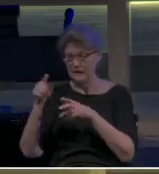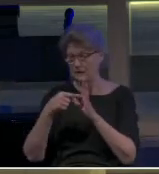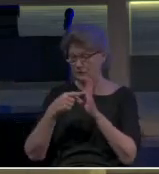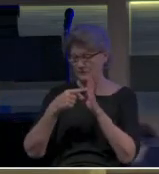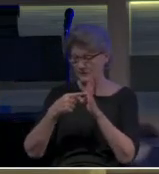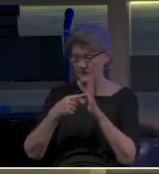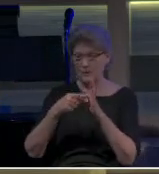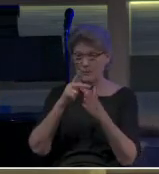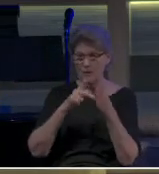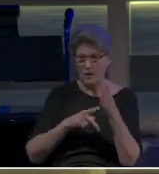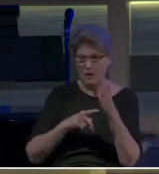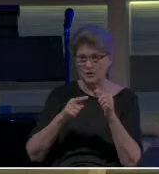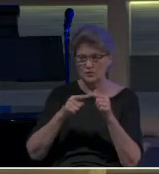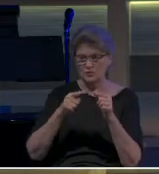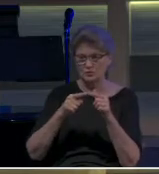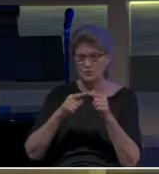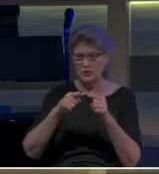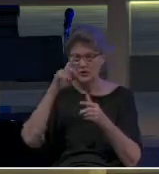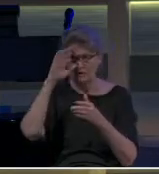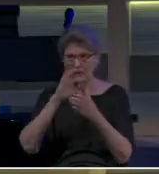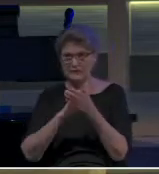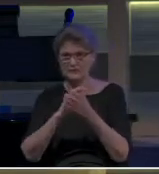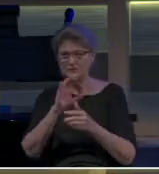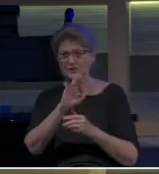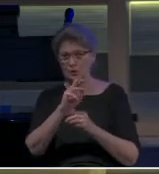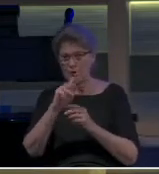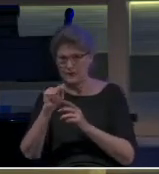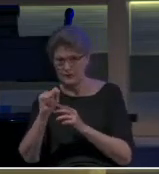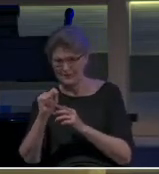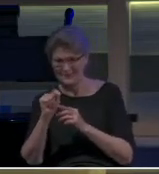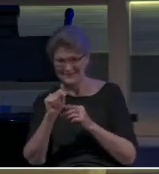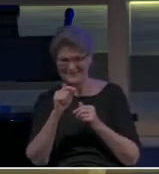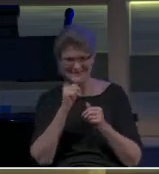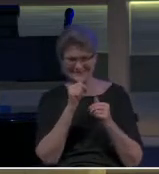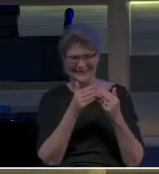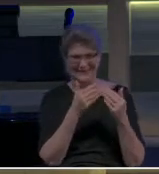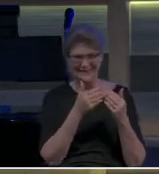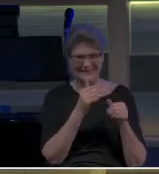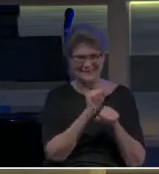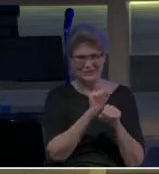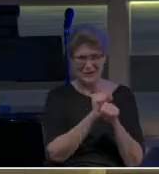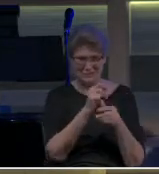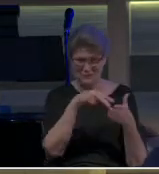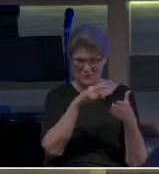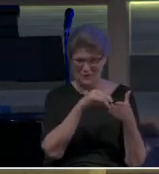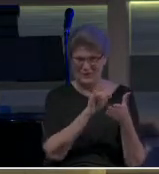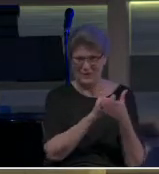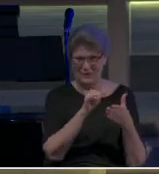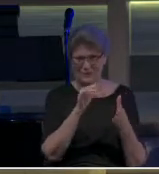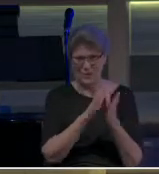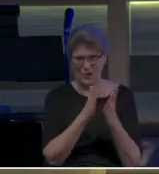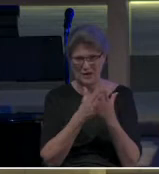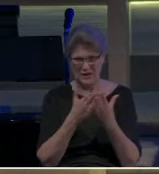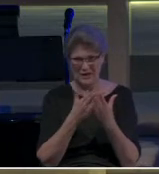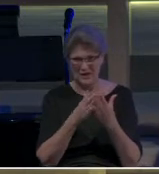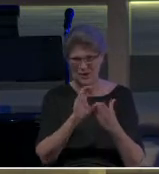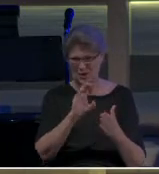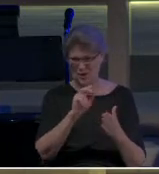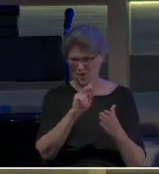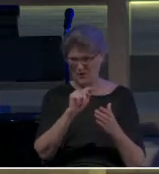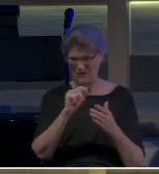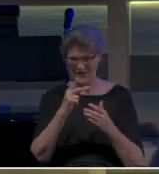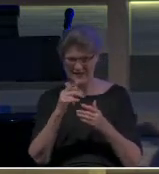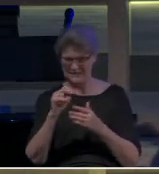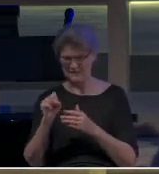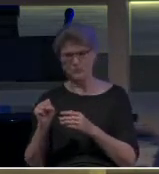Corinth. And when you read 1 and 2 Corinthians, you know that could not have been an easy job. These people were even more Meshuggah-y than